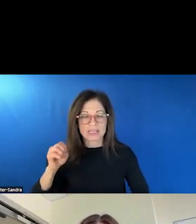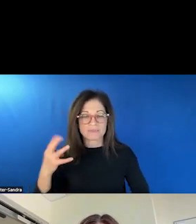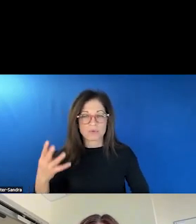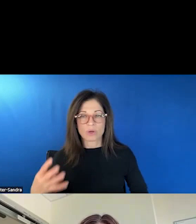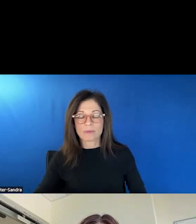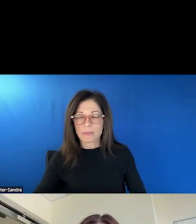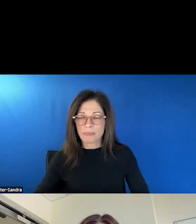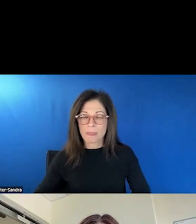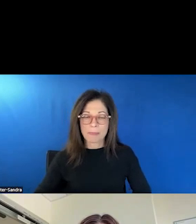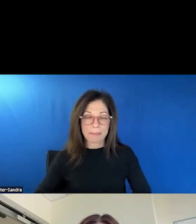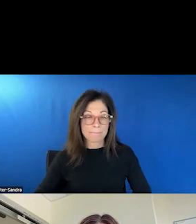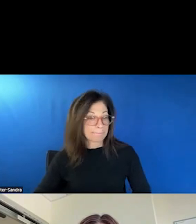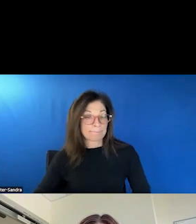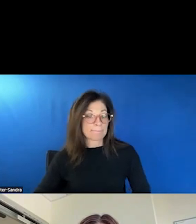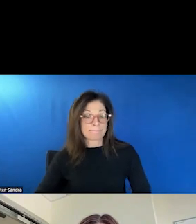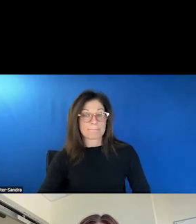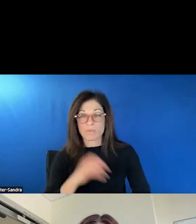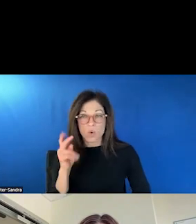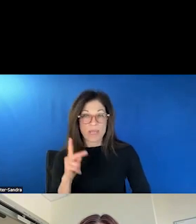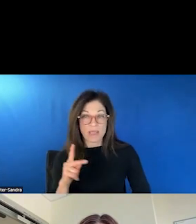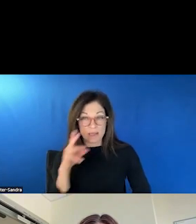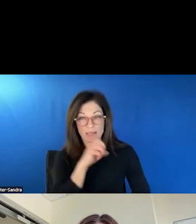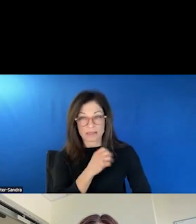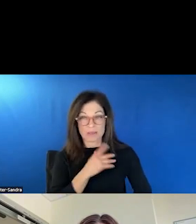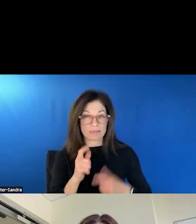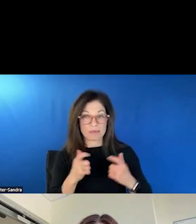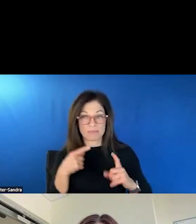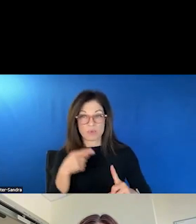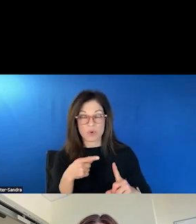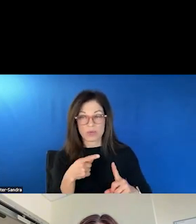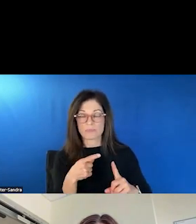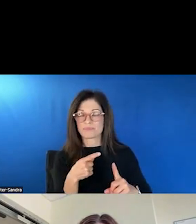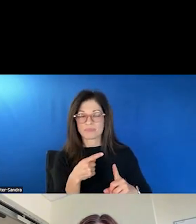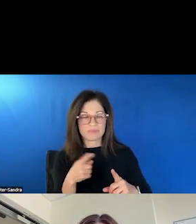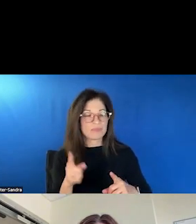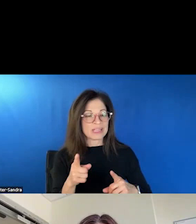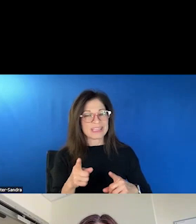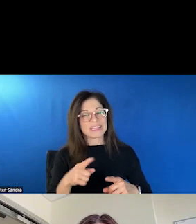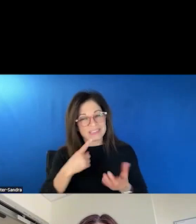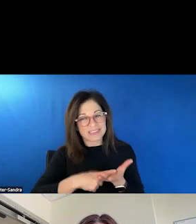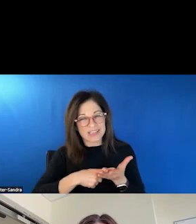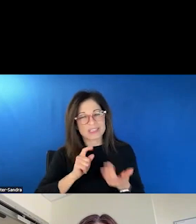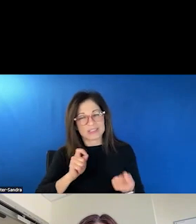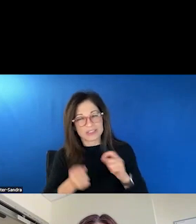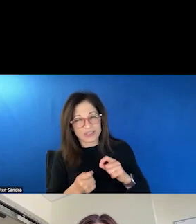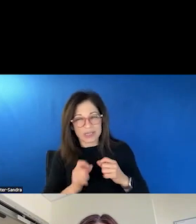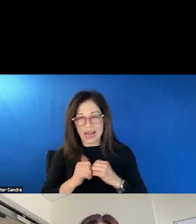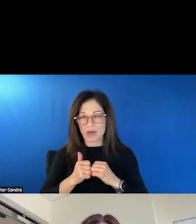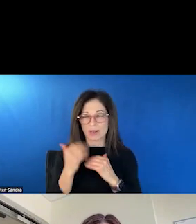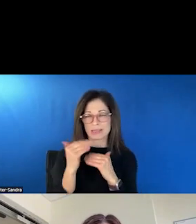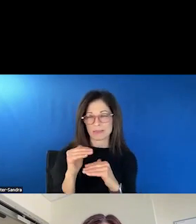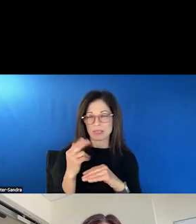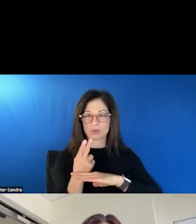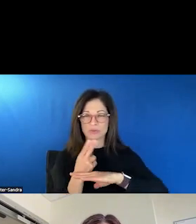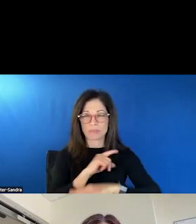Okay. So I guess my, my big point is there are really, the discourse really does need to shift to how do we minimize the use of police